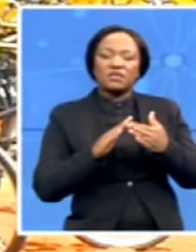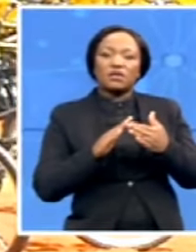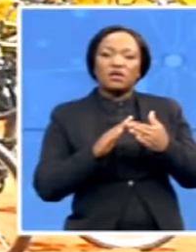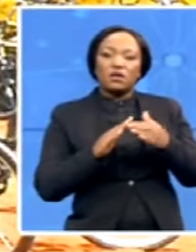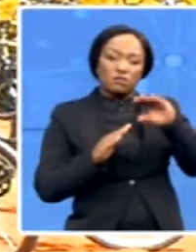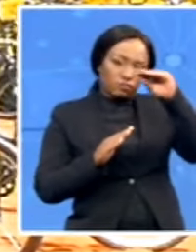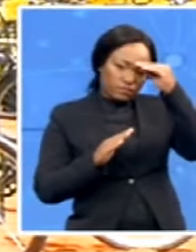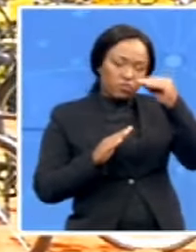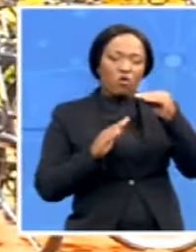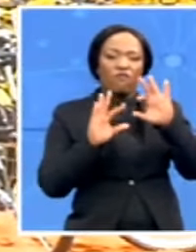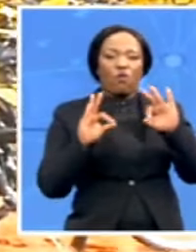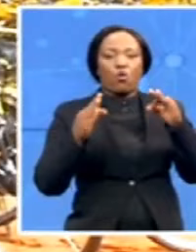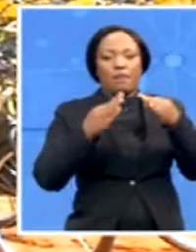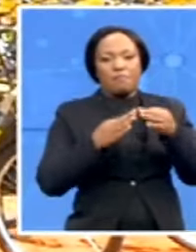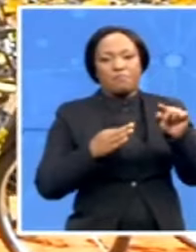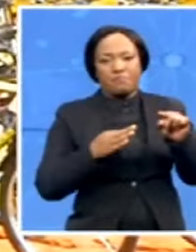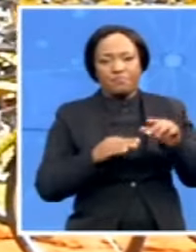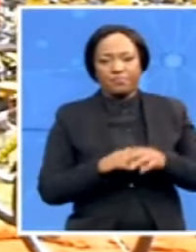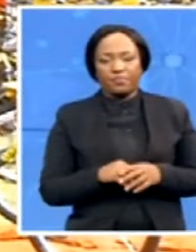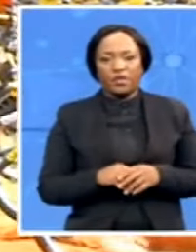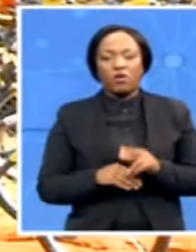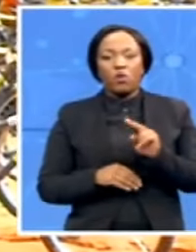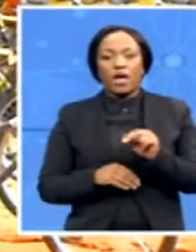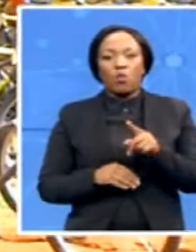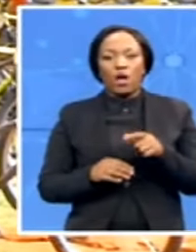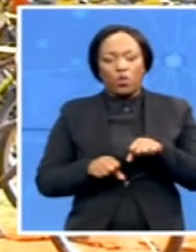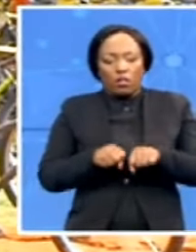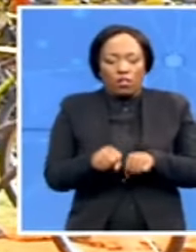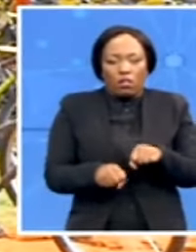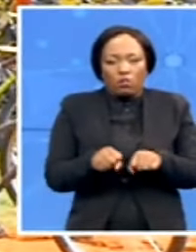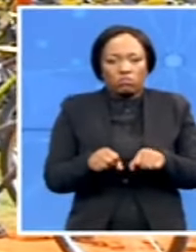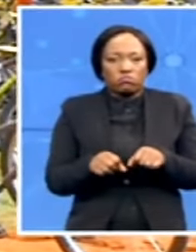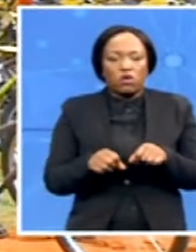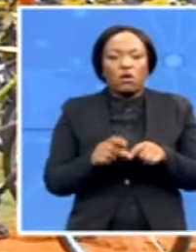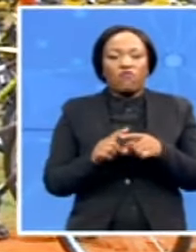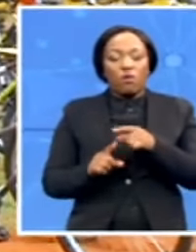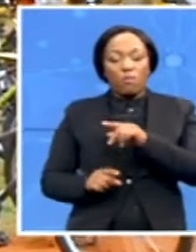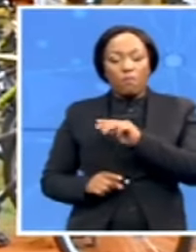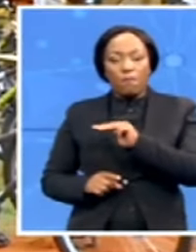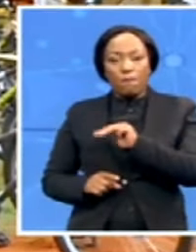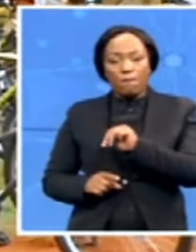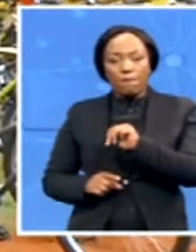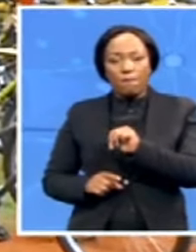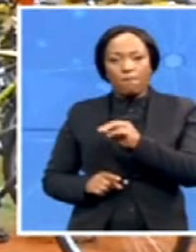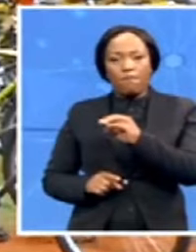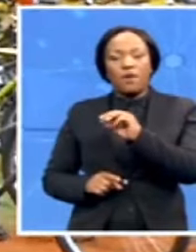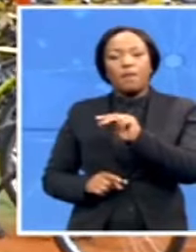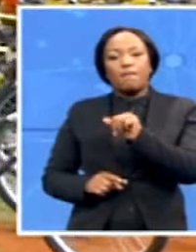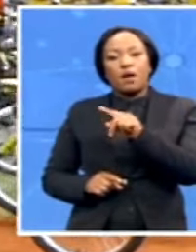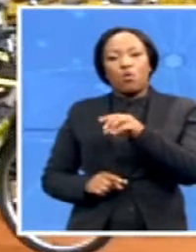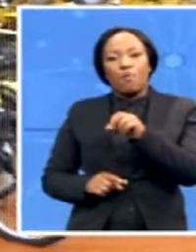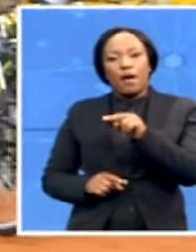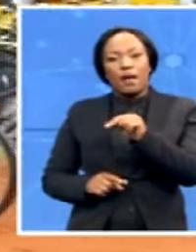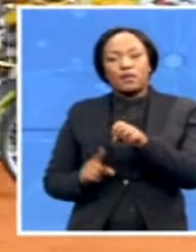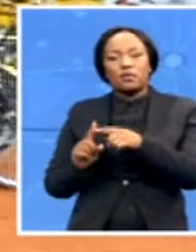between Mumokopane and Botswana, which is quite important for these structures to come in and